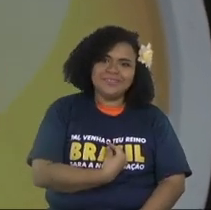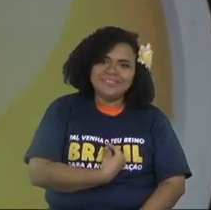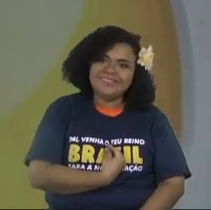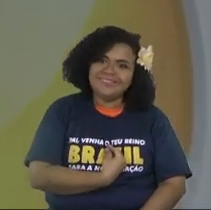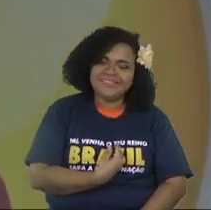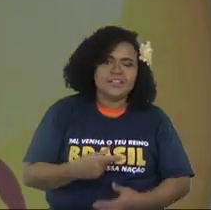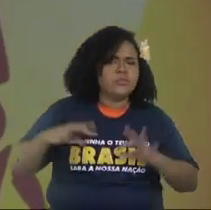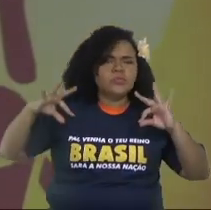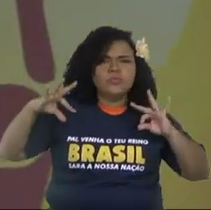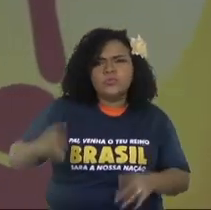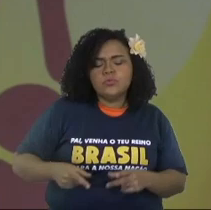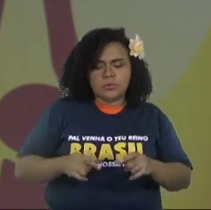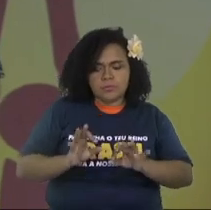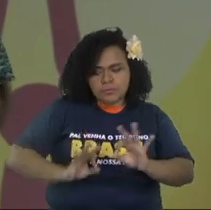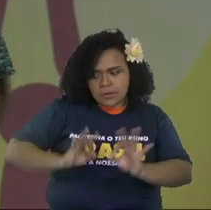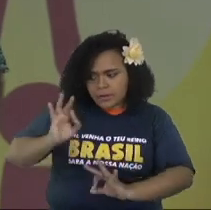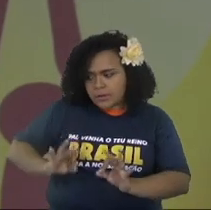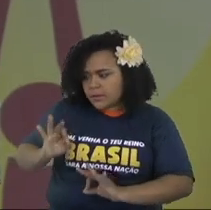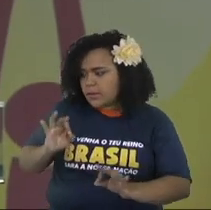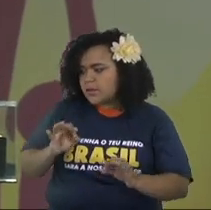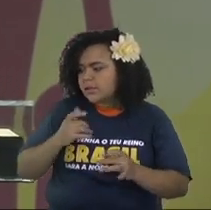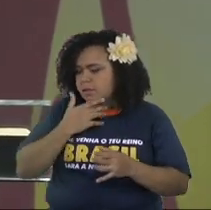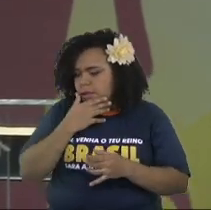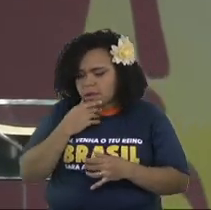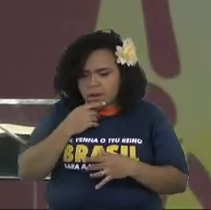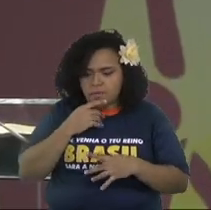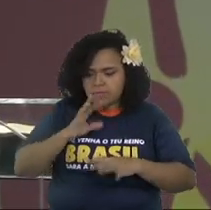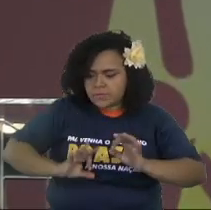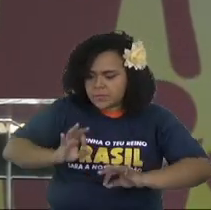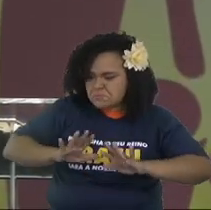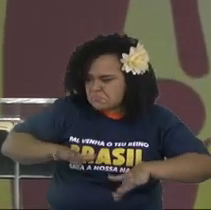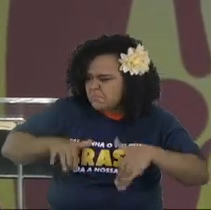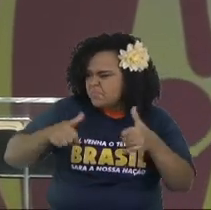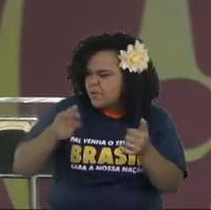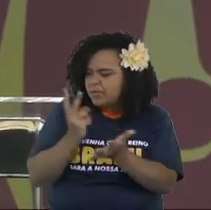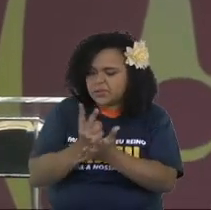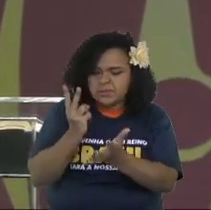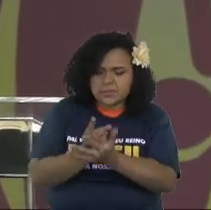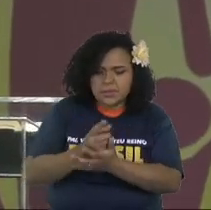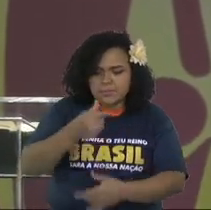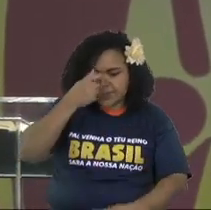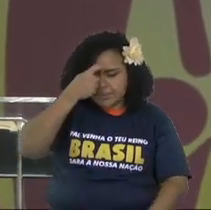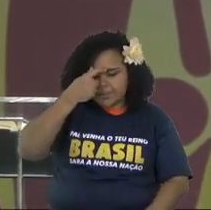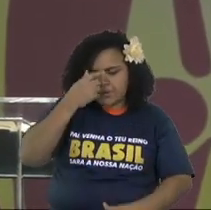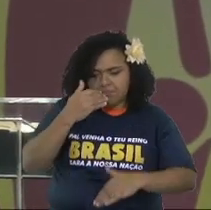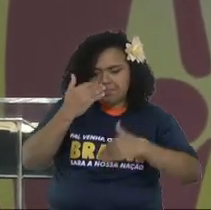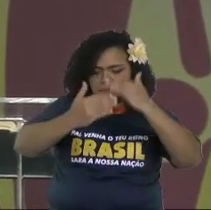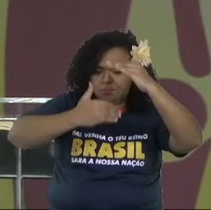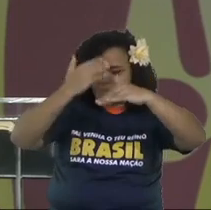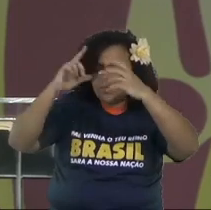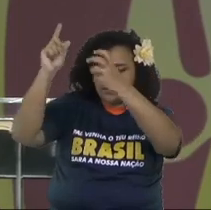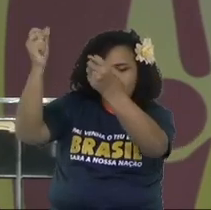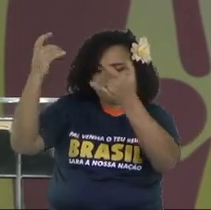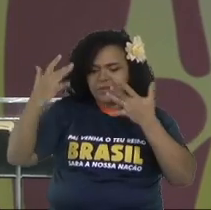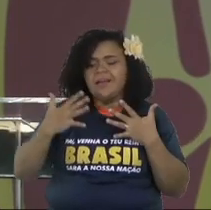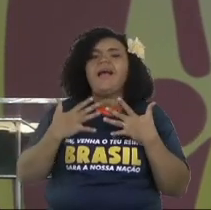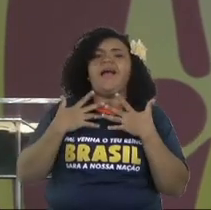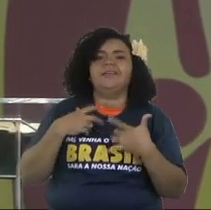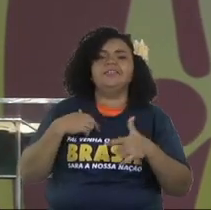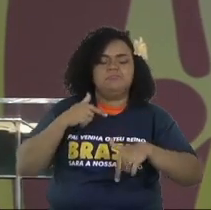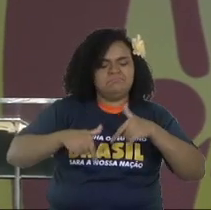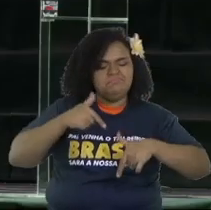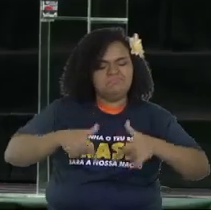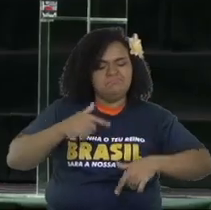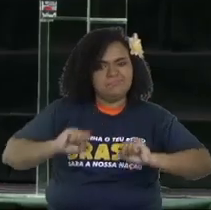leader of your ministry. Everything you do, and you're going to prosper. This is God's condition.